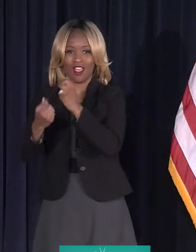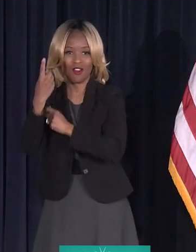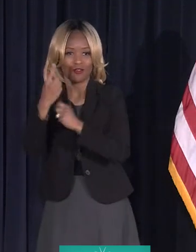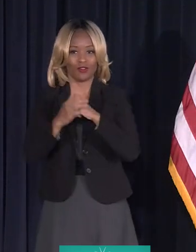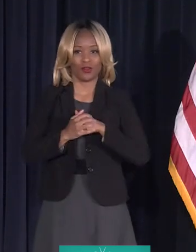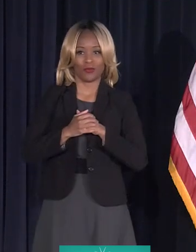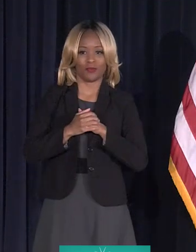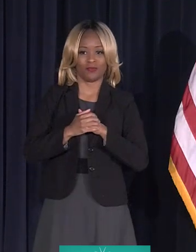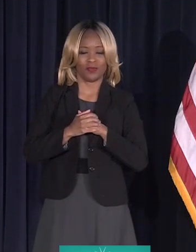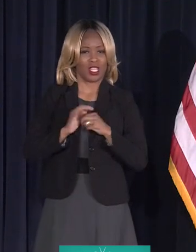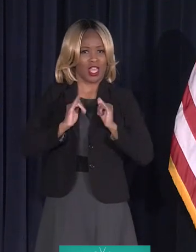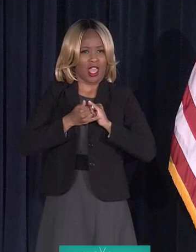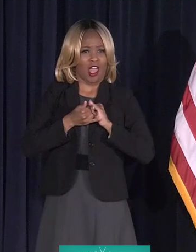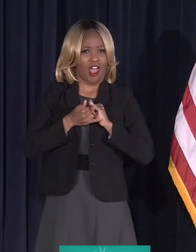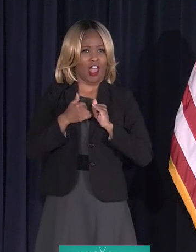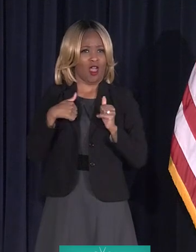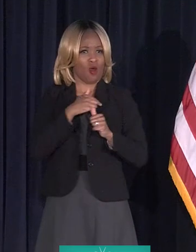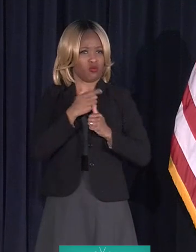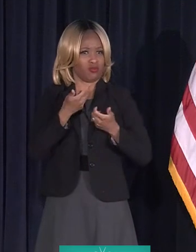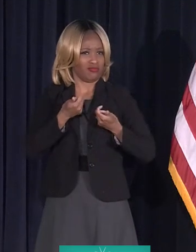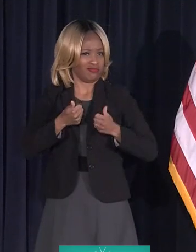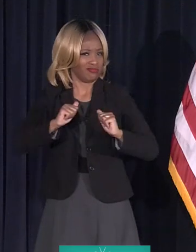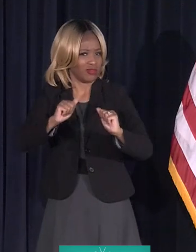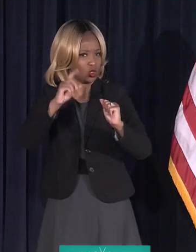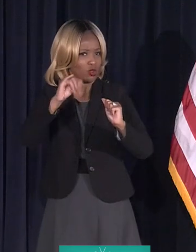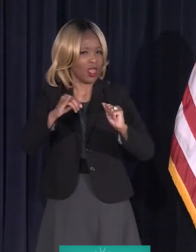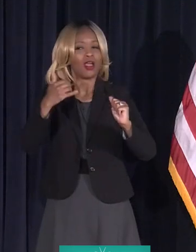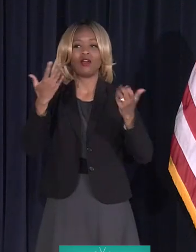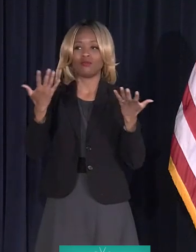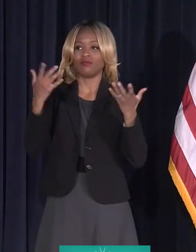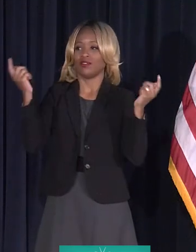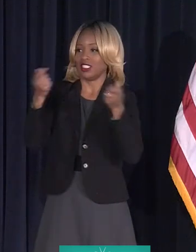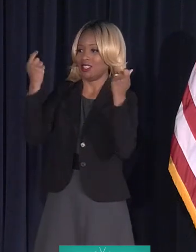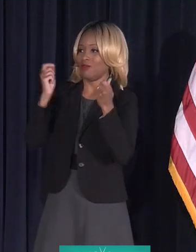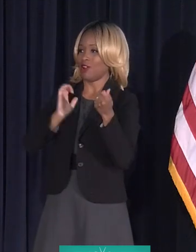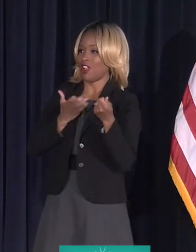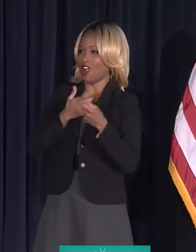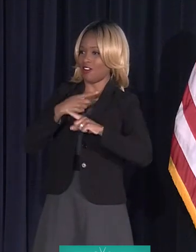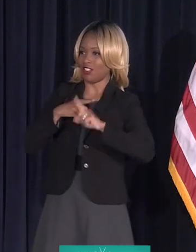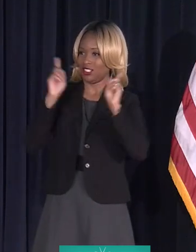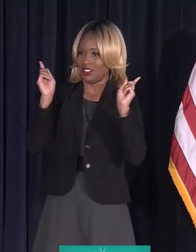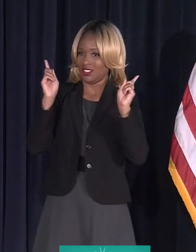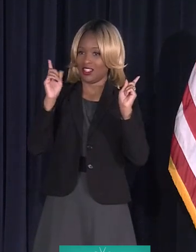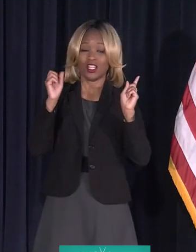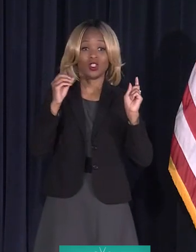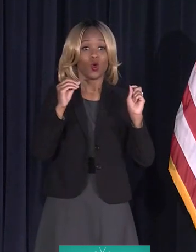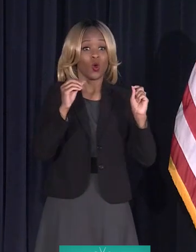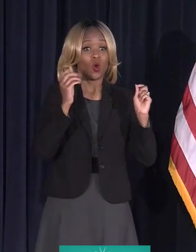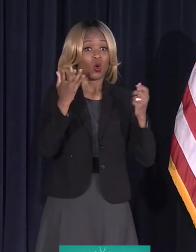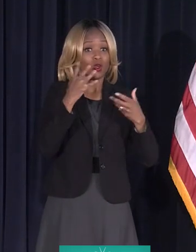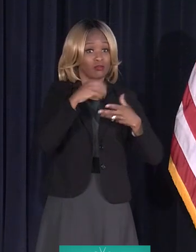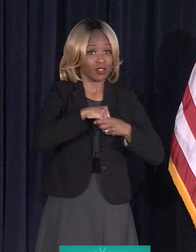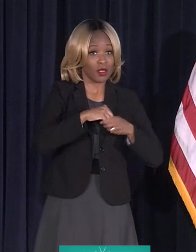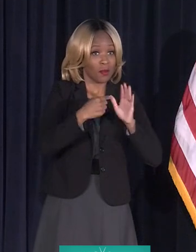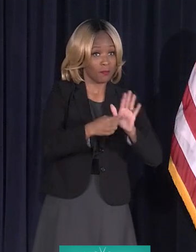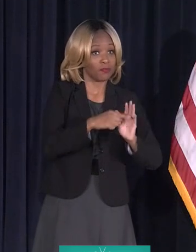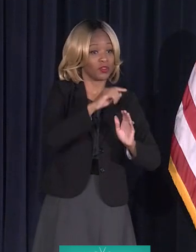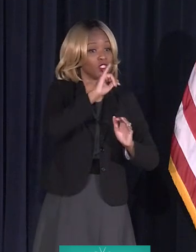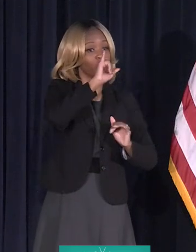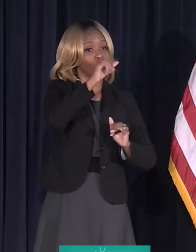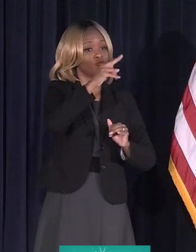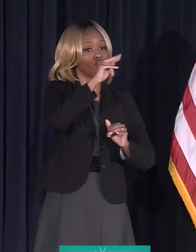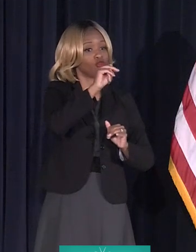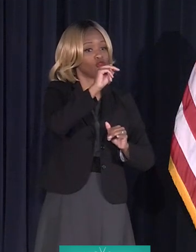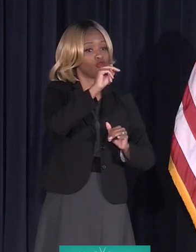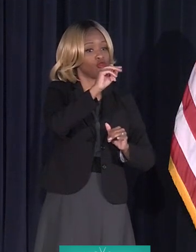in this mutual understanding is by celebrating our differences. Examples include our official celebration of Juneteenth, highlighting